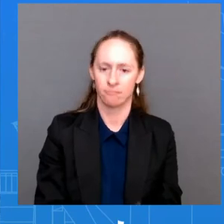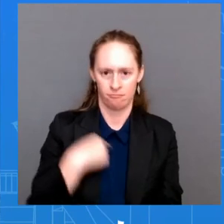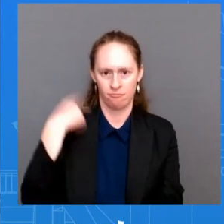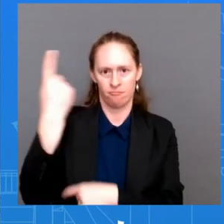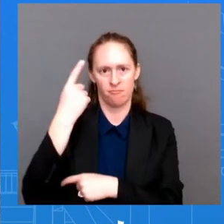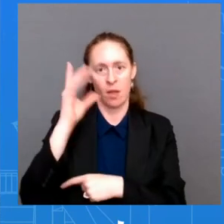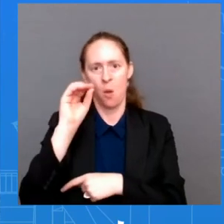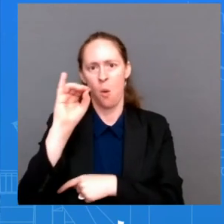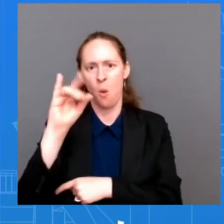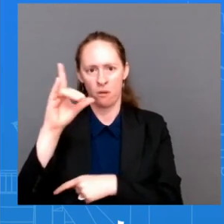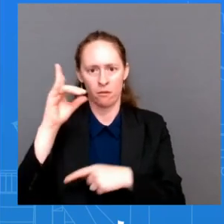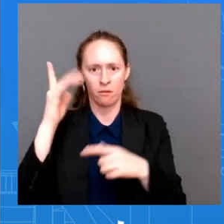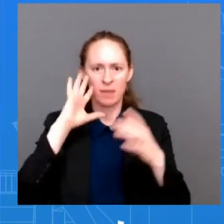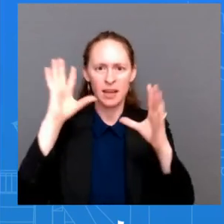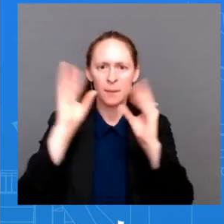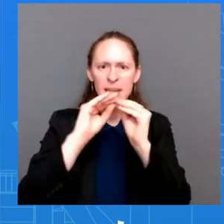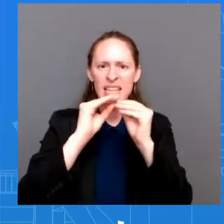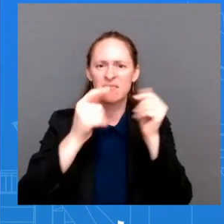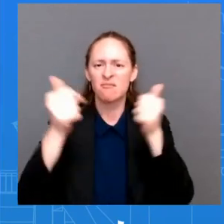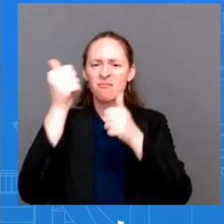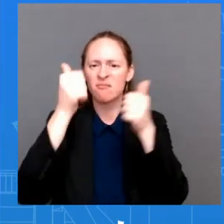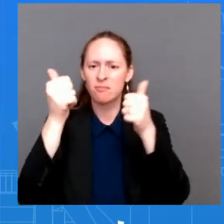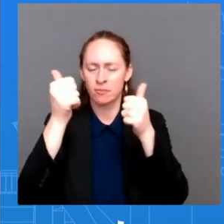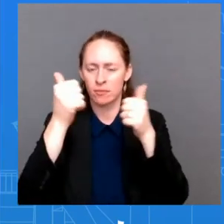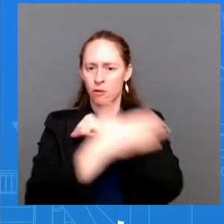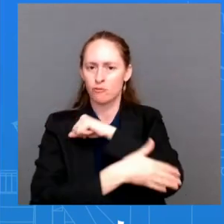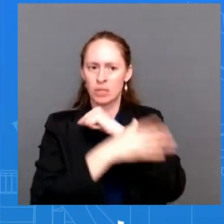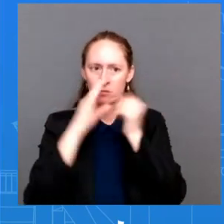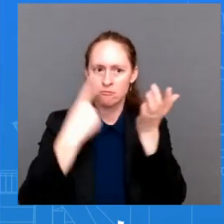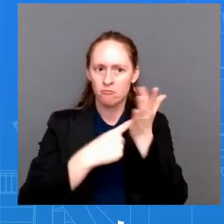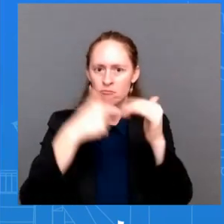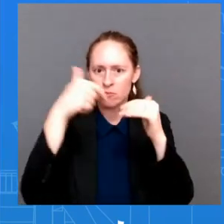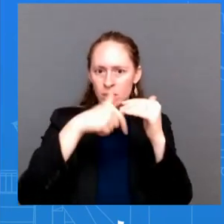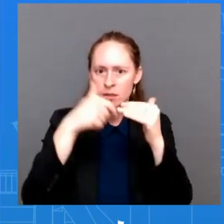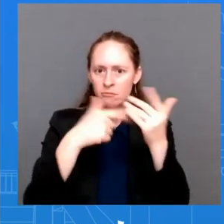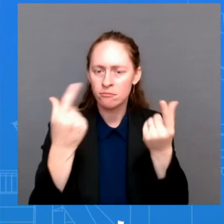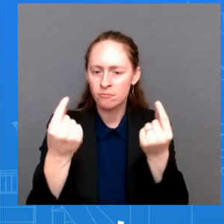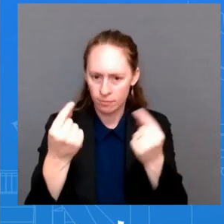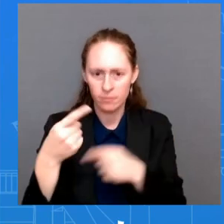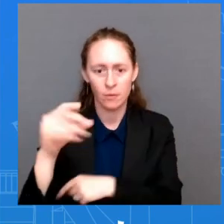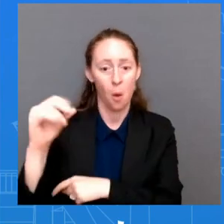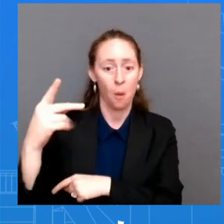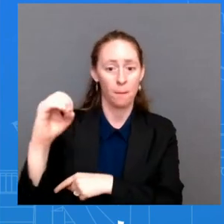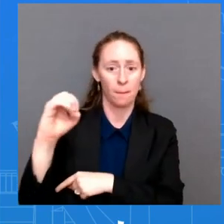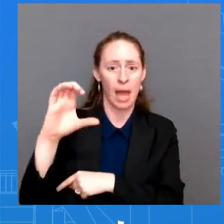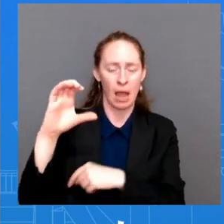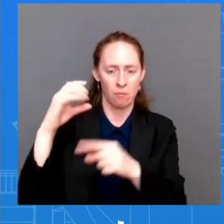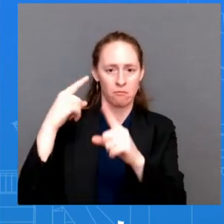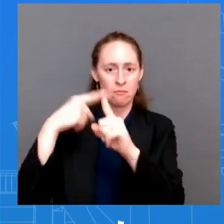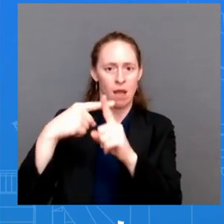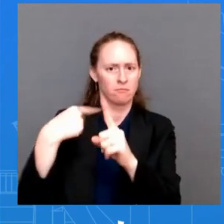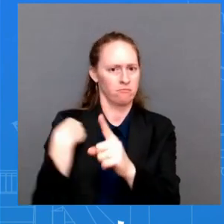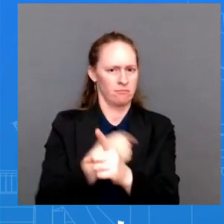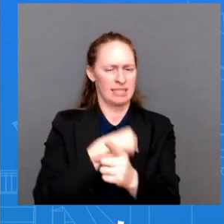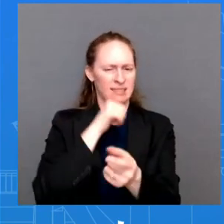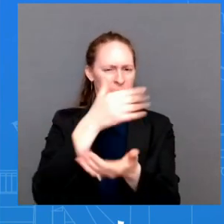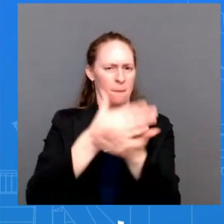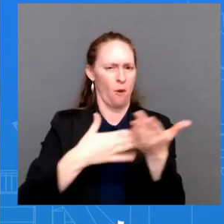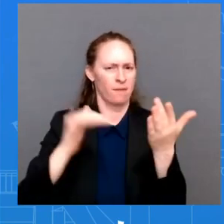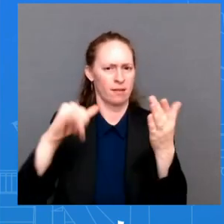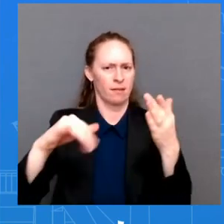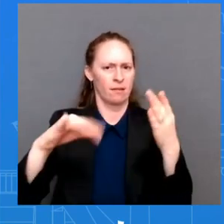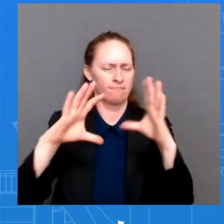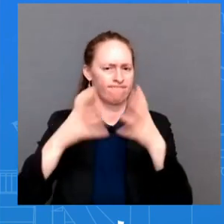production to be announced i will leave that to opec plus we are not a member of opec plus as you know and so i would leave them to